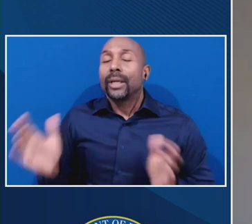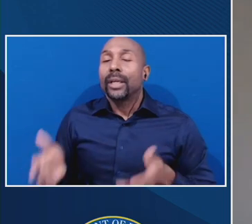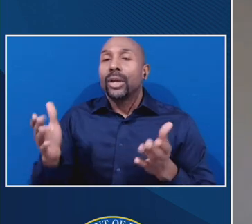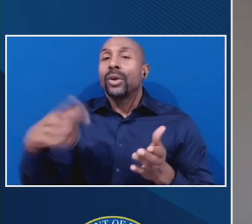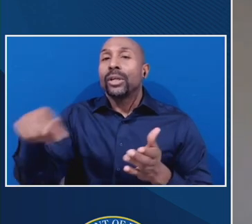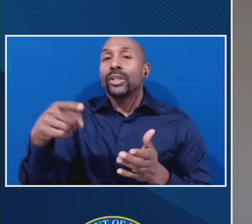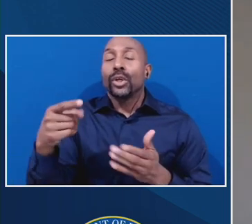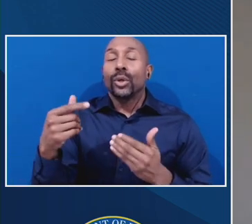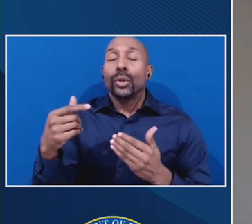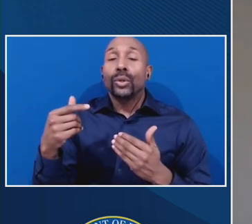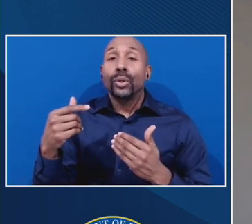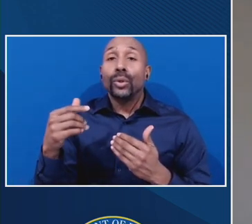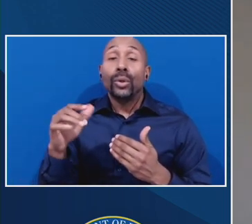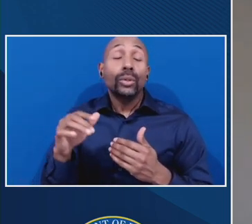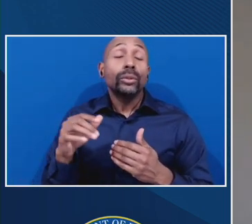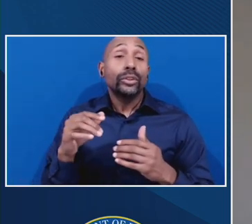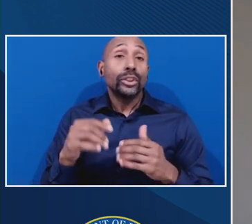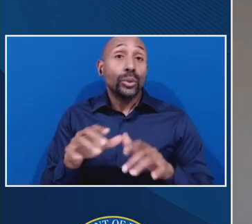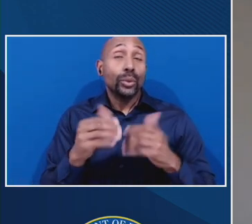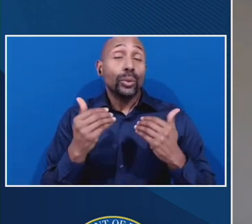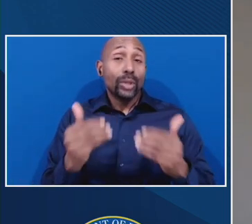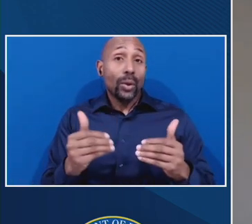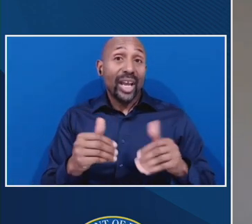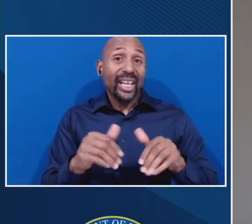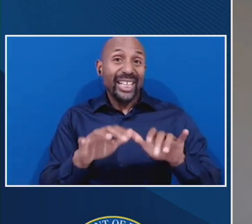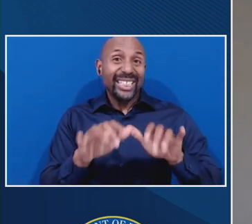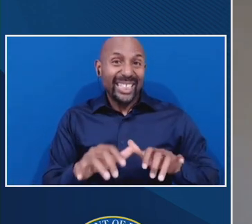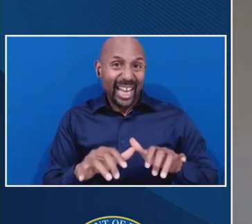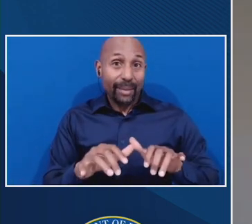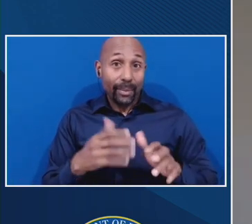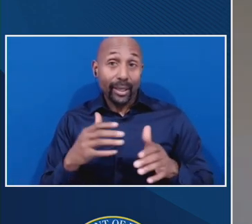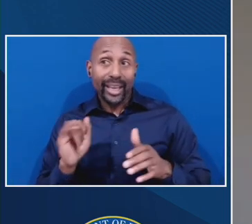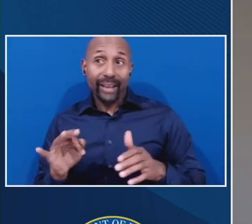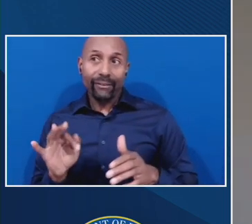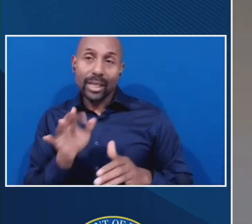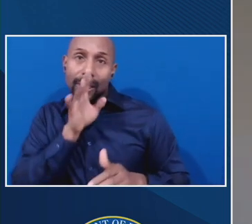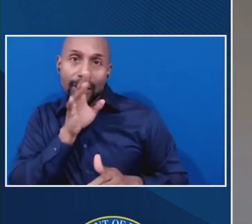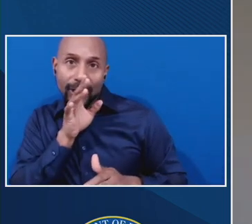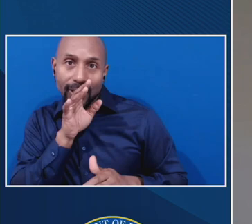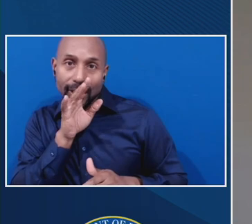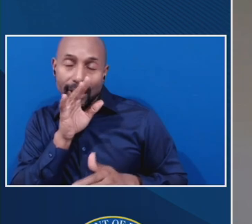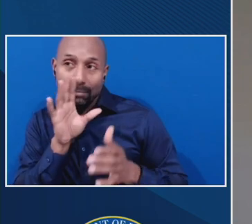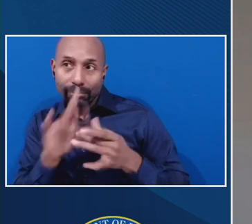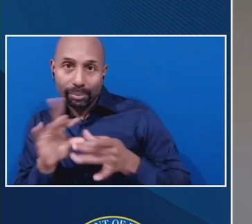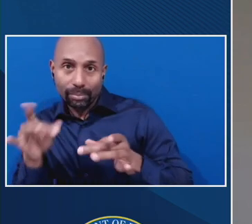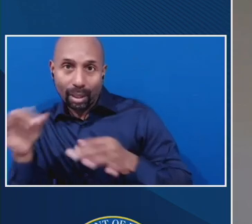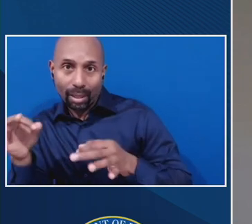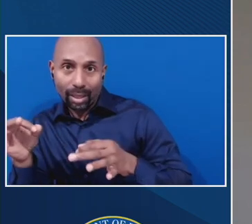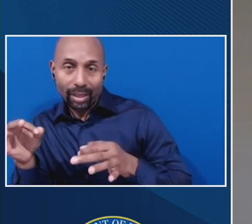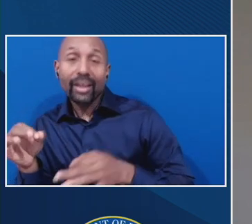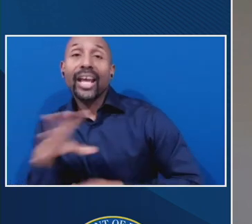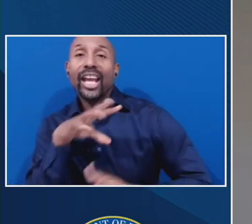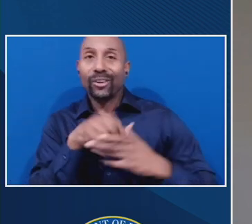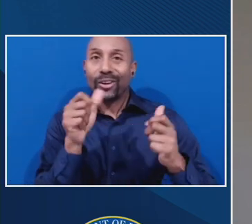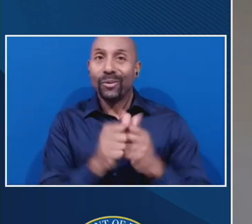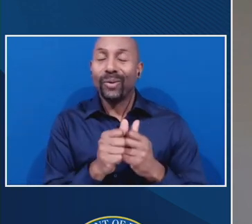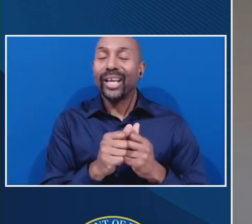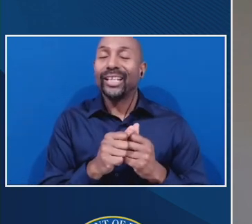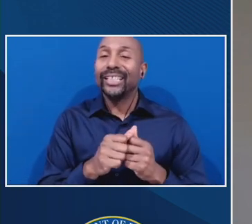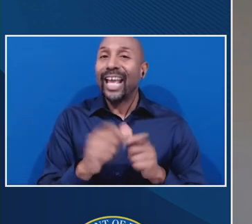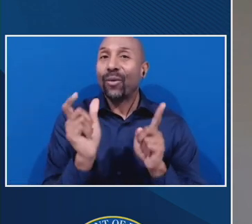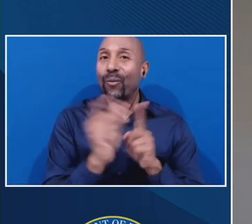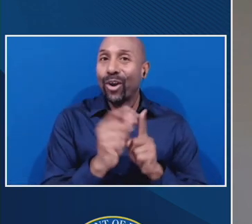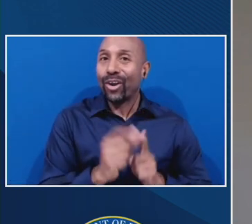non-written ones into, uh, uh, word format, uh, document with the rationale for proposing your changes